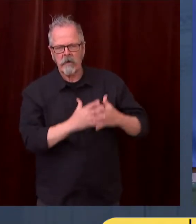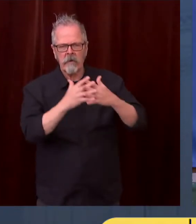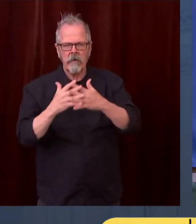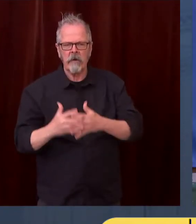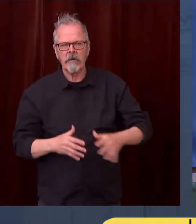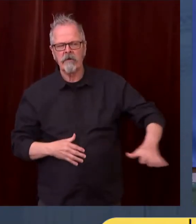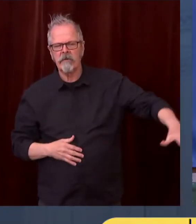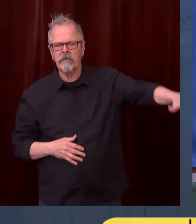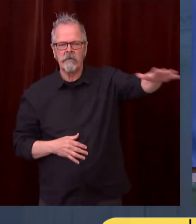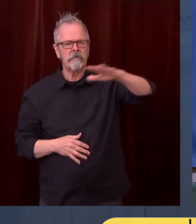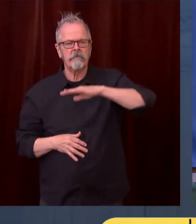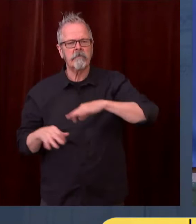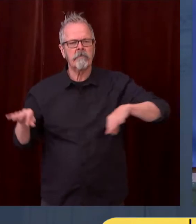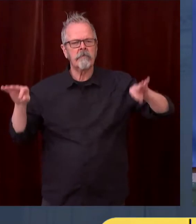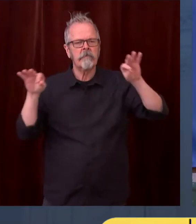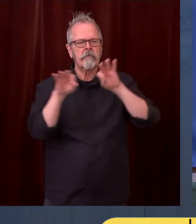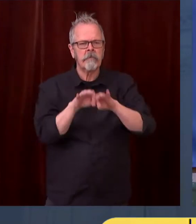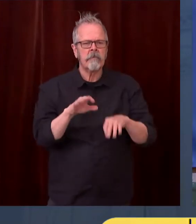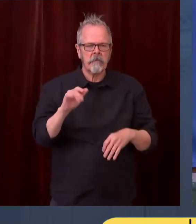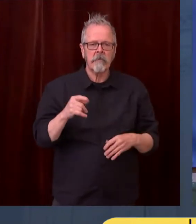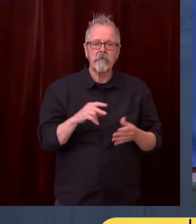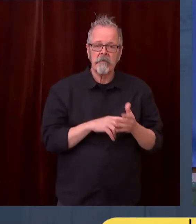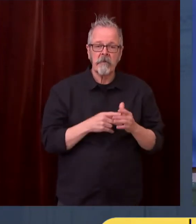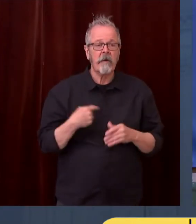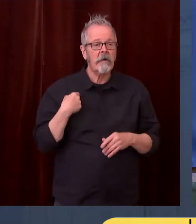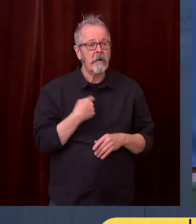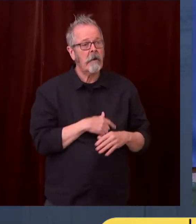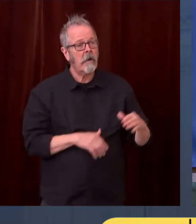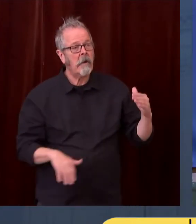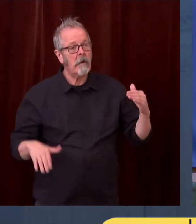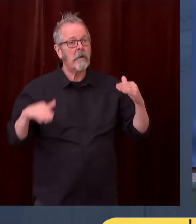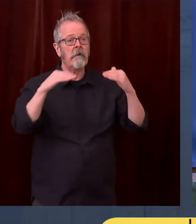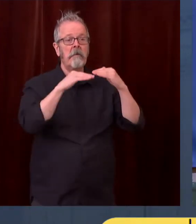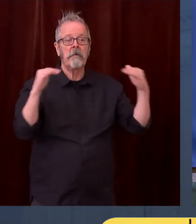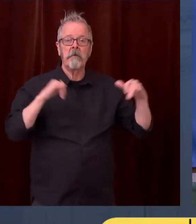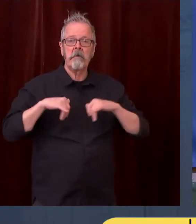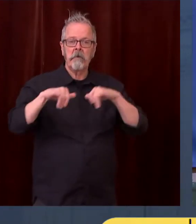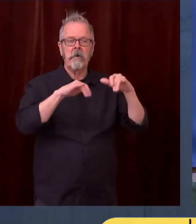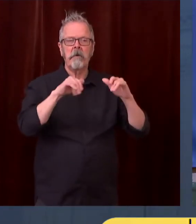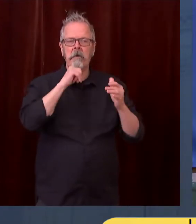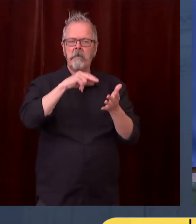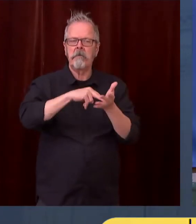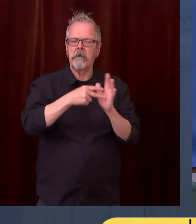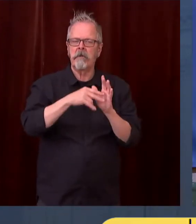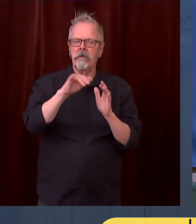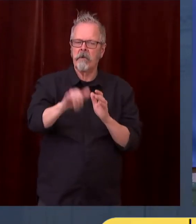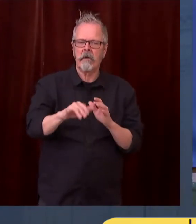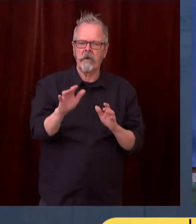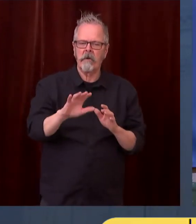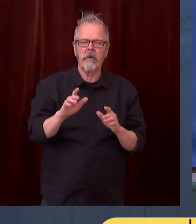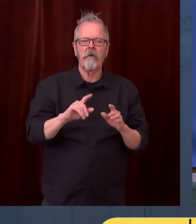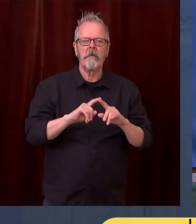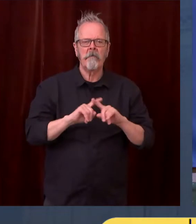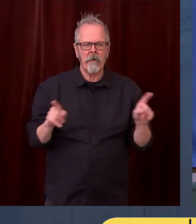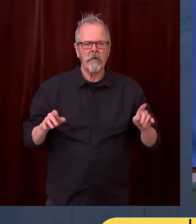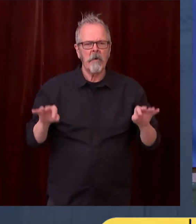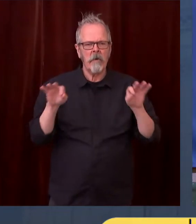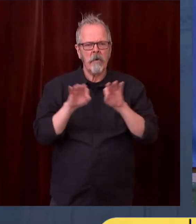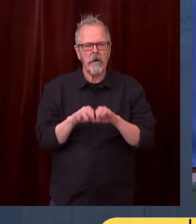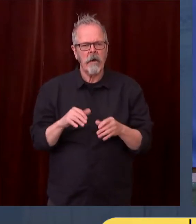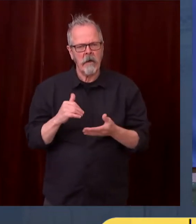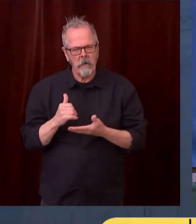be a decadal effort. But it does put us on a clear path to attacking this health concern and increase in equity.